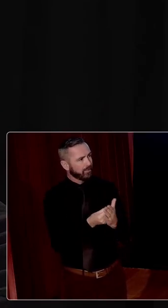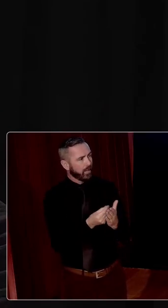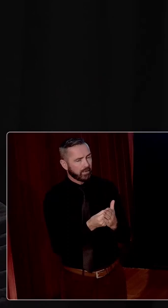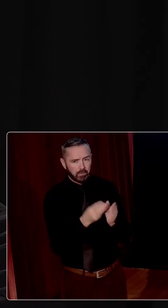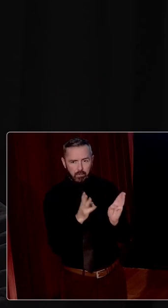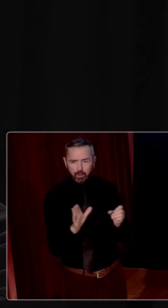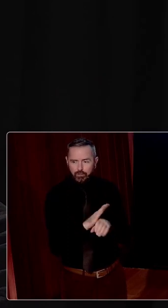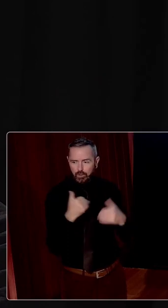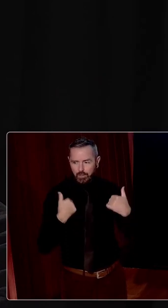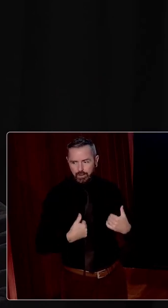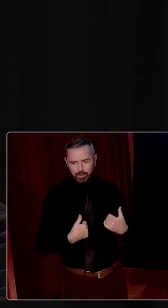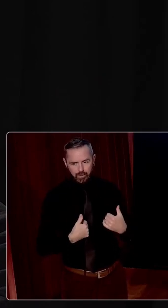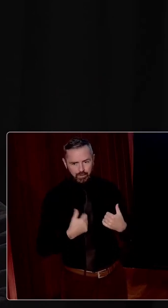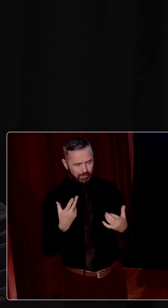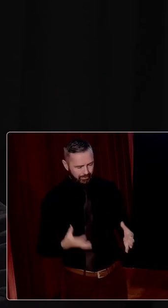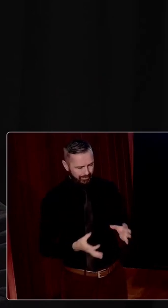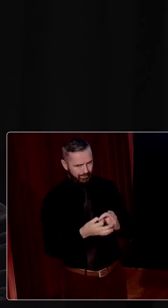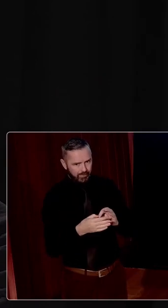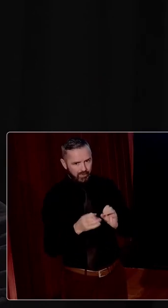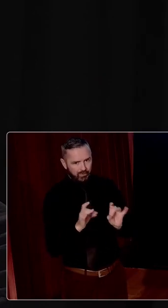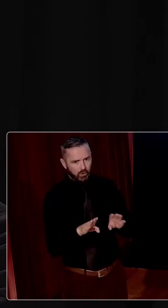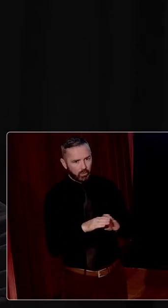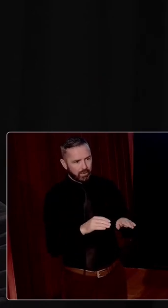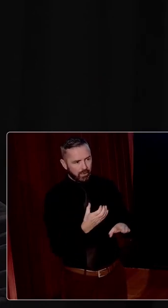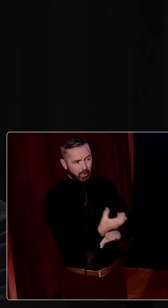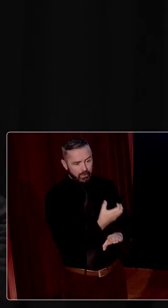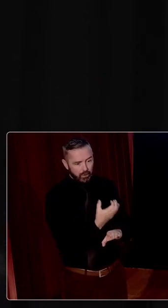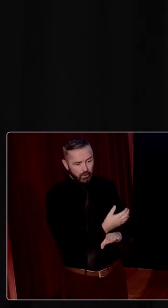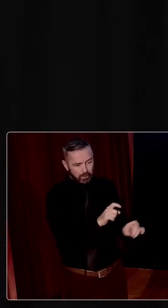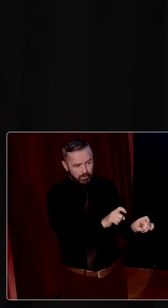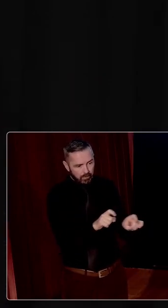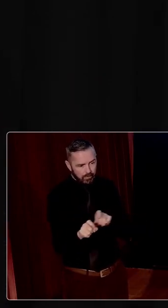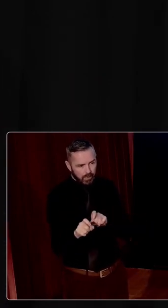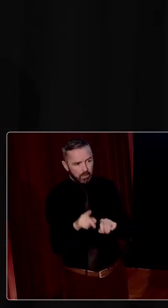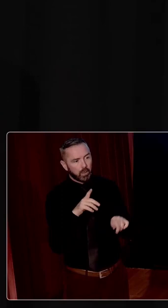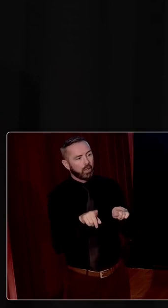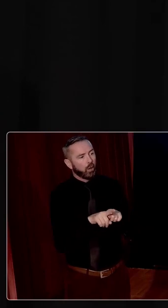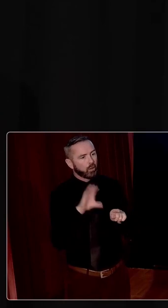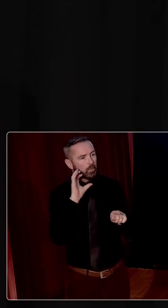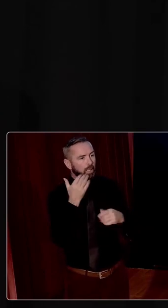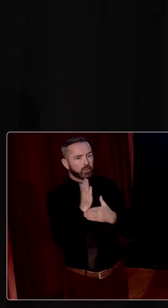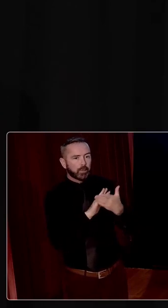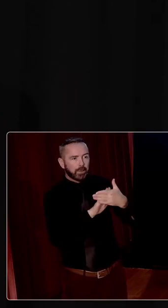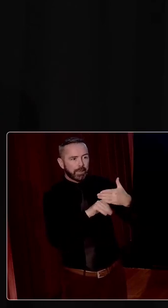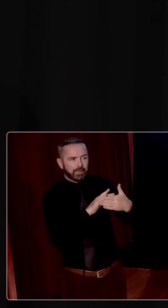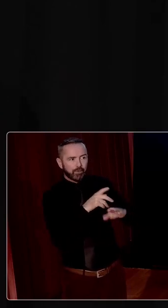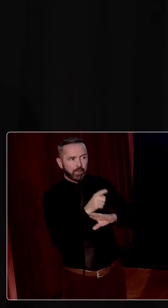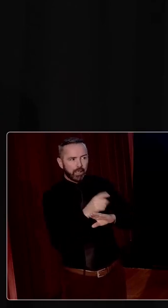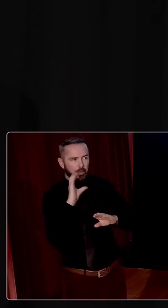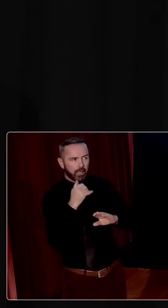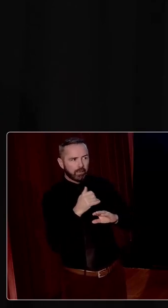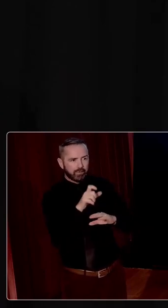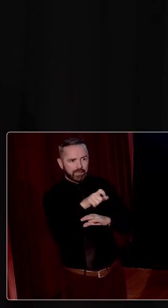powerful. And it partly has to do, of course, with continuity, but also with the vacuum that's there as a result of the